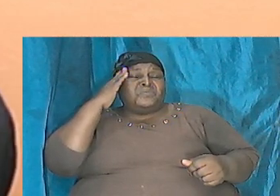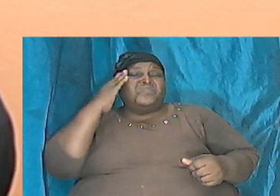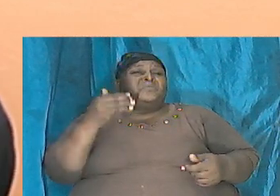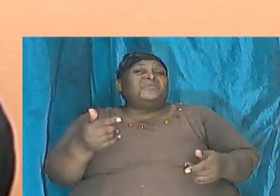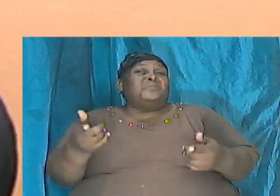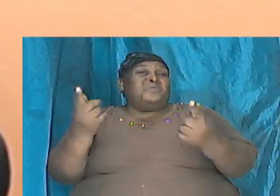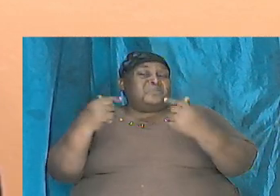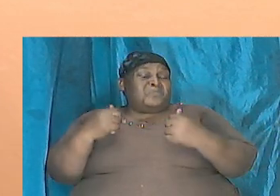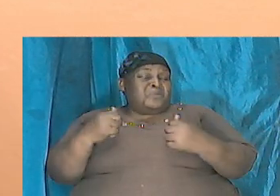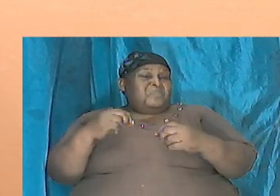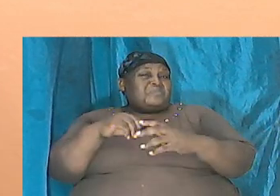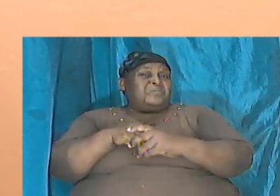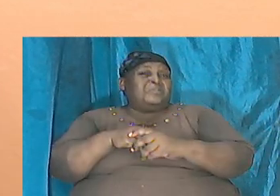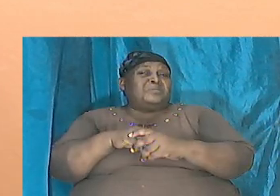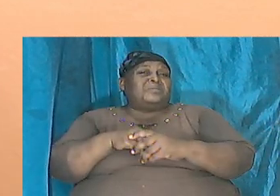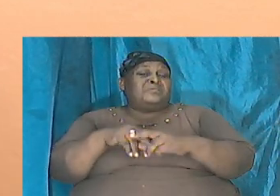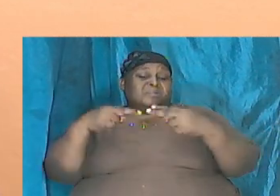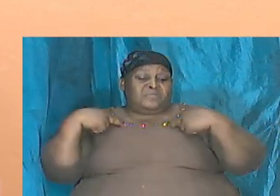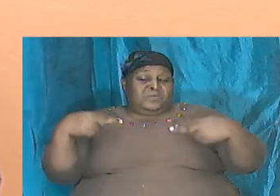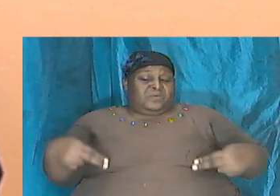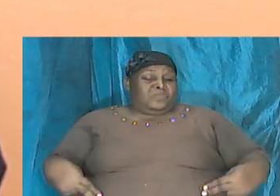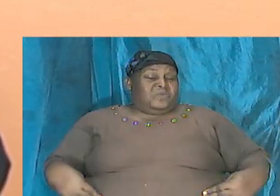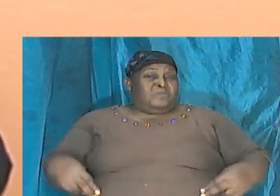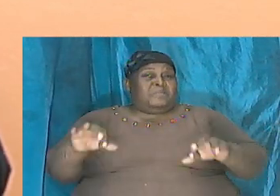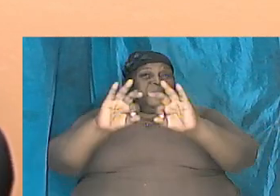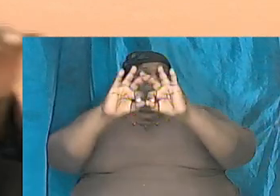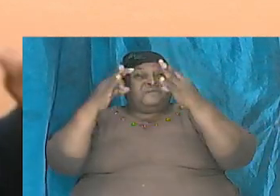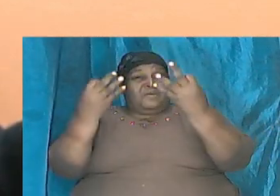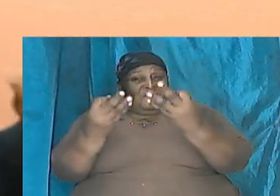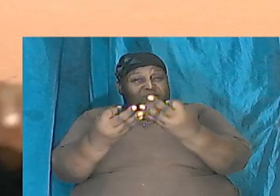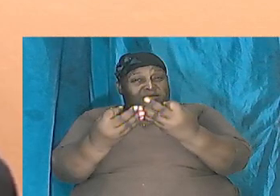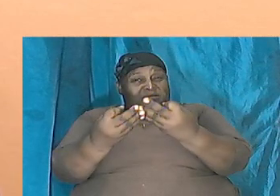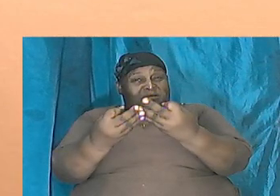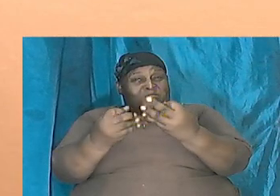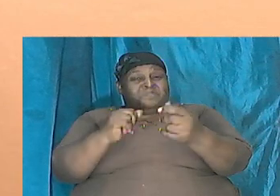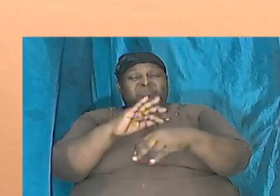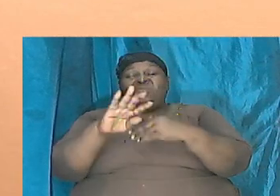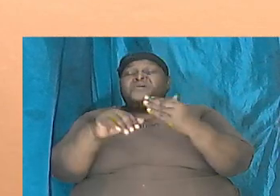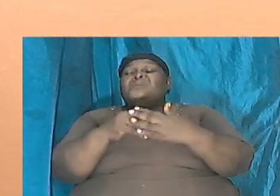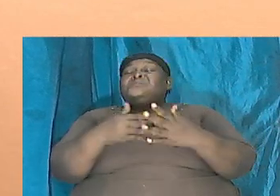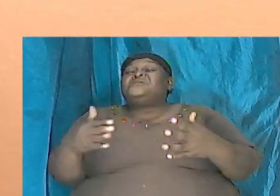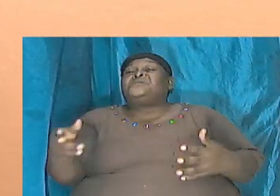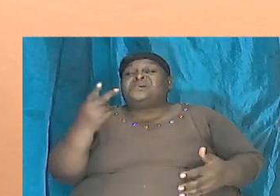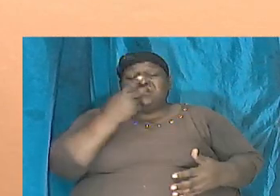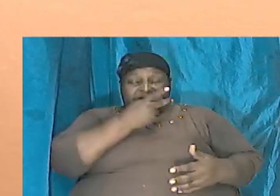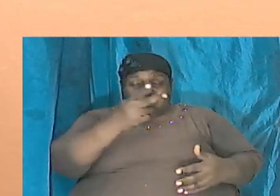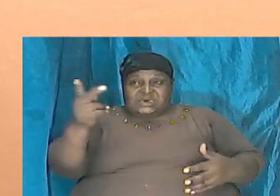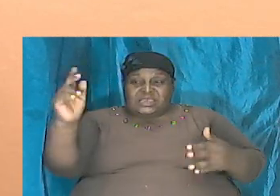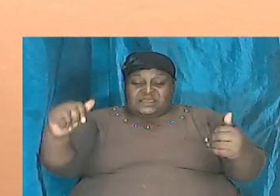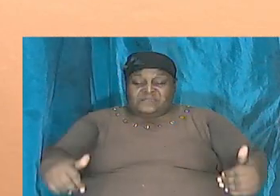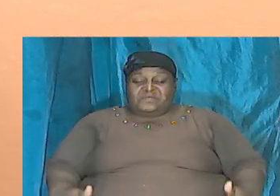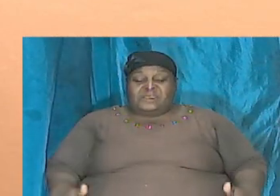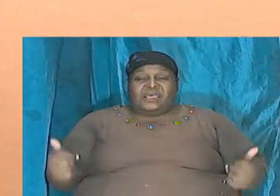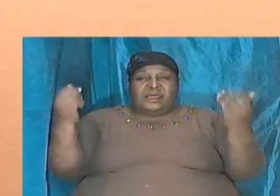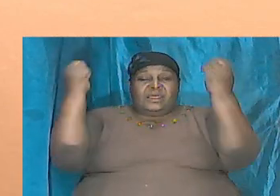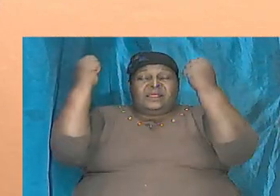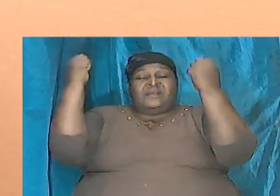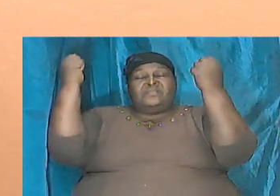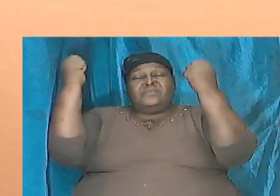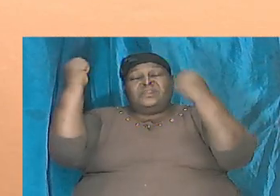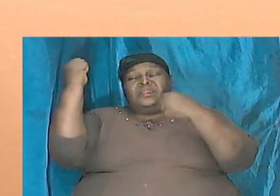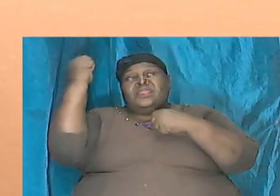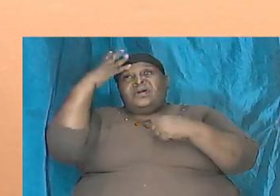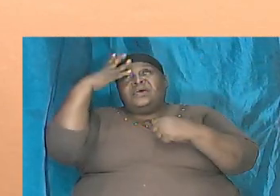humankind and all the things that we see around us, the light, the darkness, the